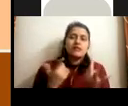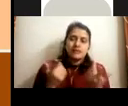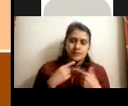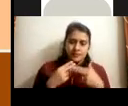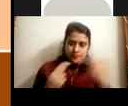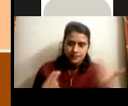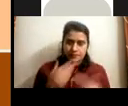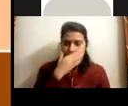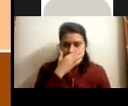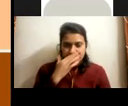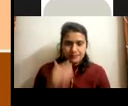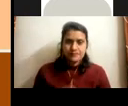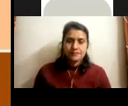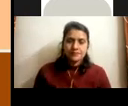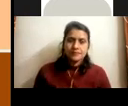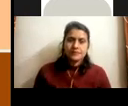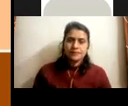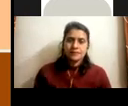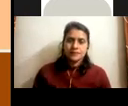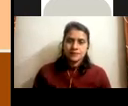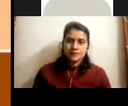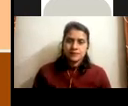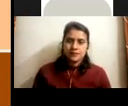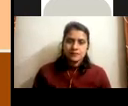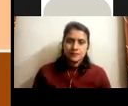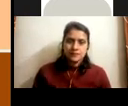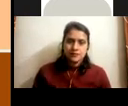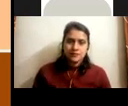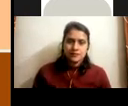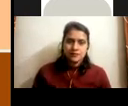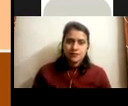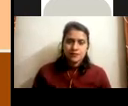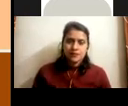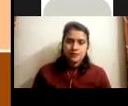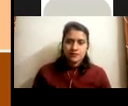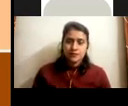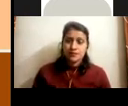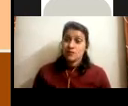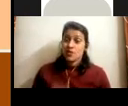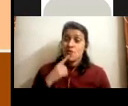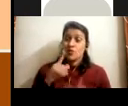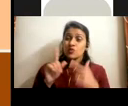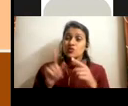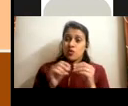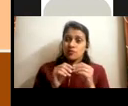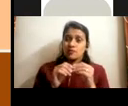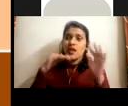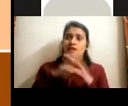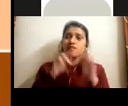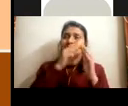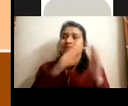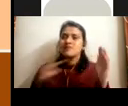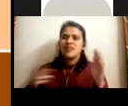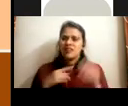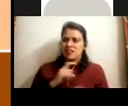One is, of course, like, you know, sourcing. When we talked to the job seekers, they said, why should I come for this